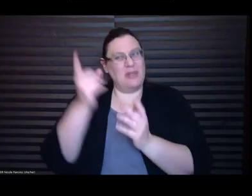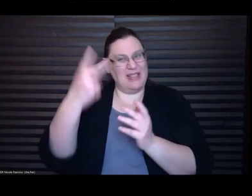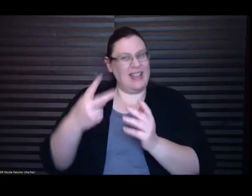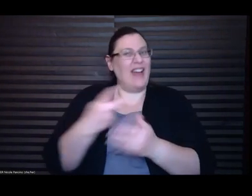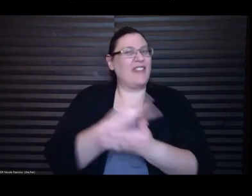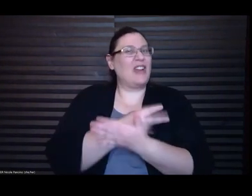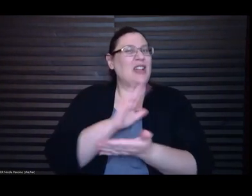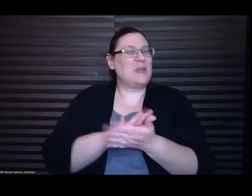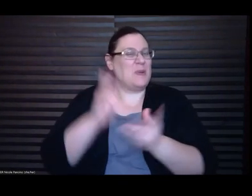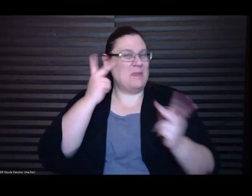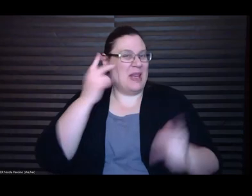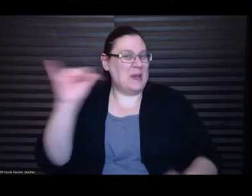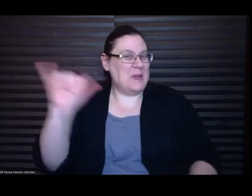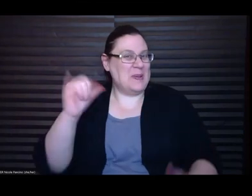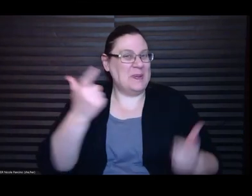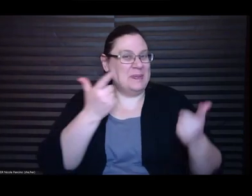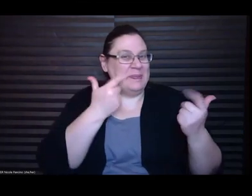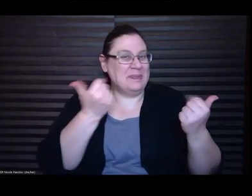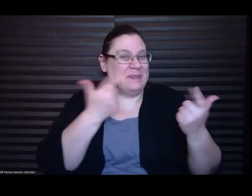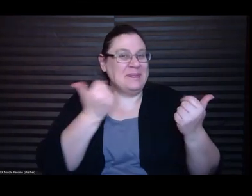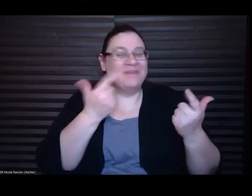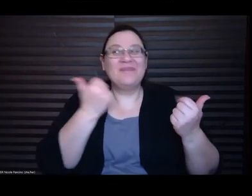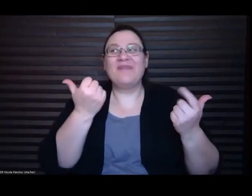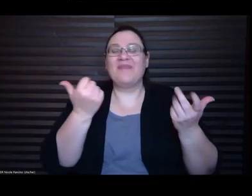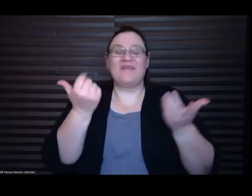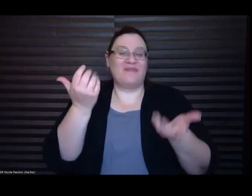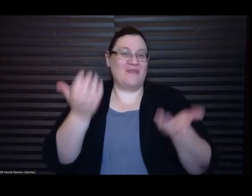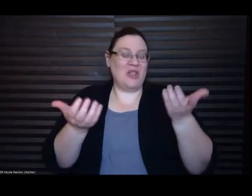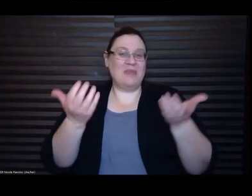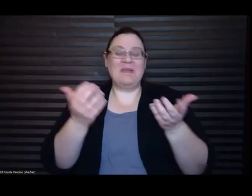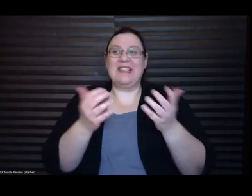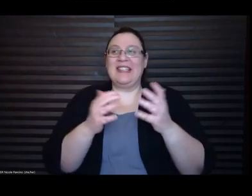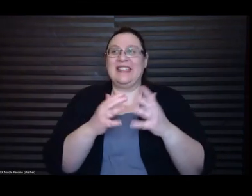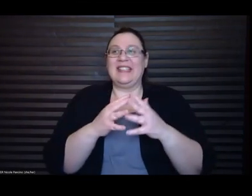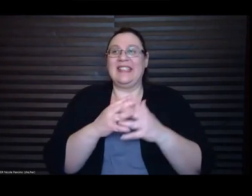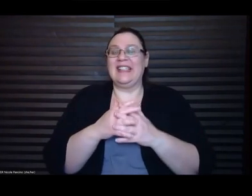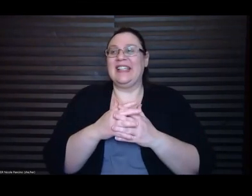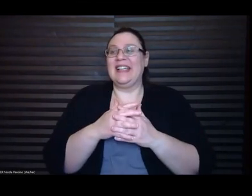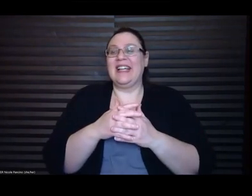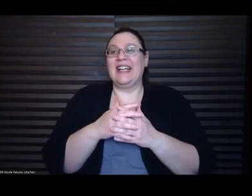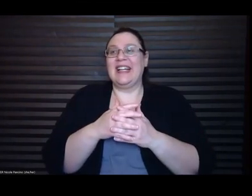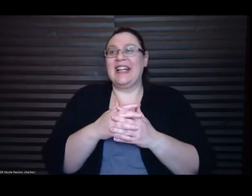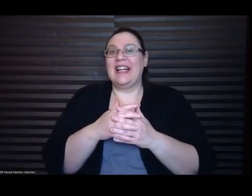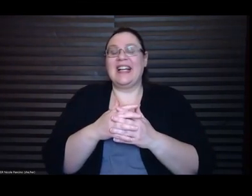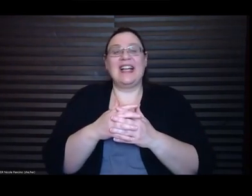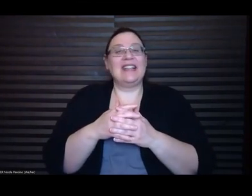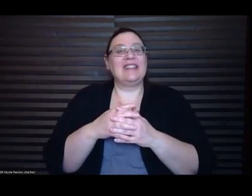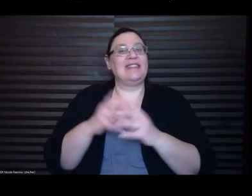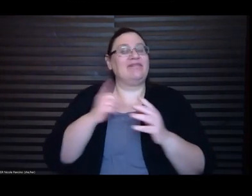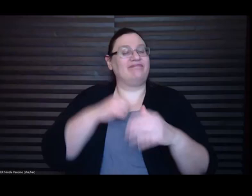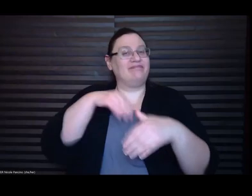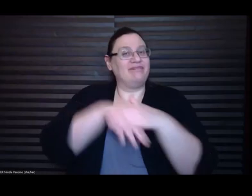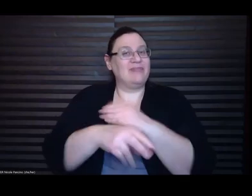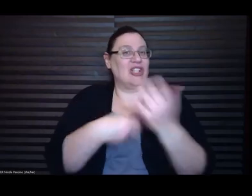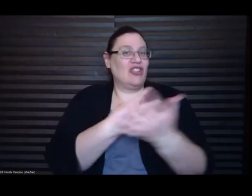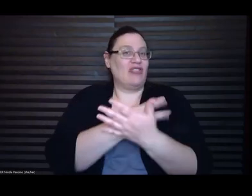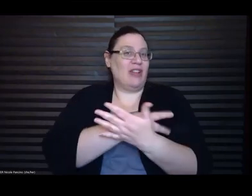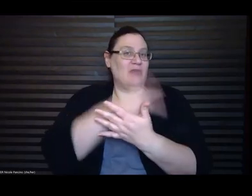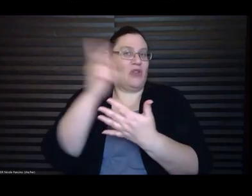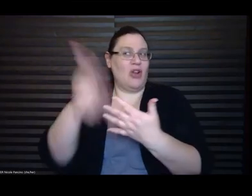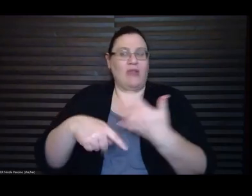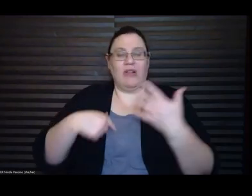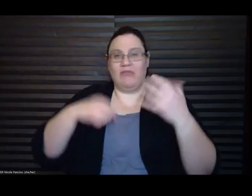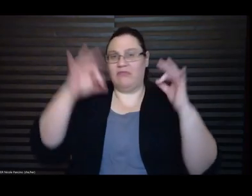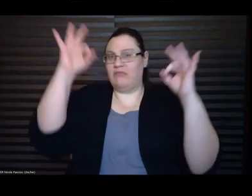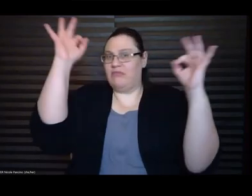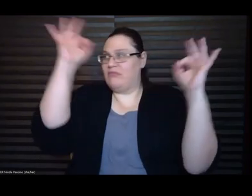You know, I came to my graduate program, like, not knowing what I was doing, like, truly on, like, a fundamental level. Like, I was like,